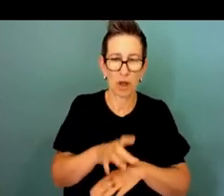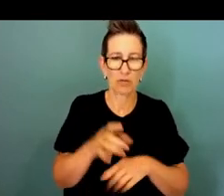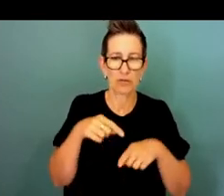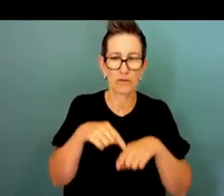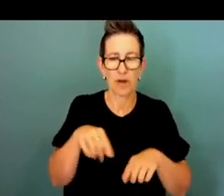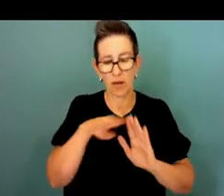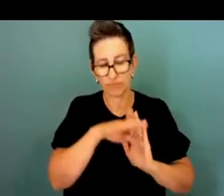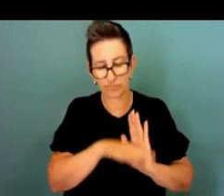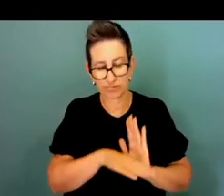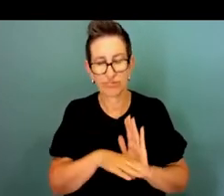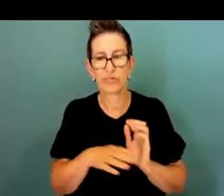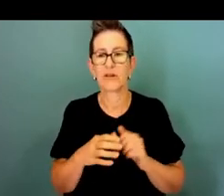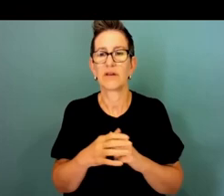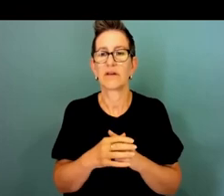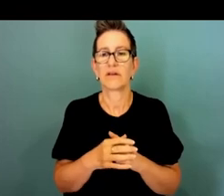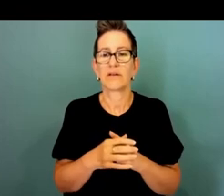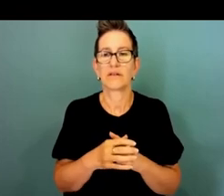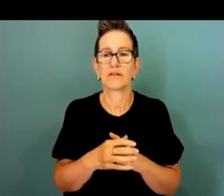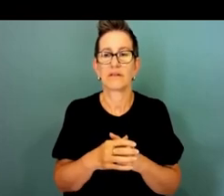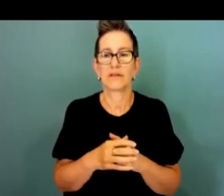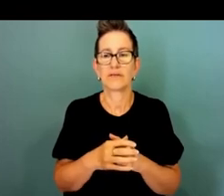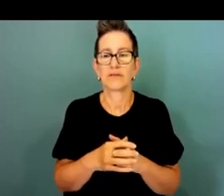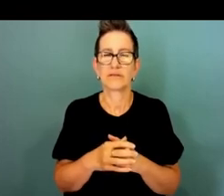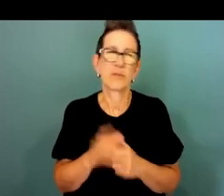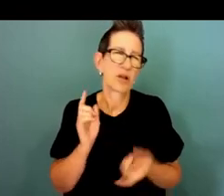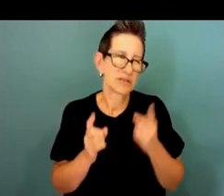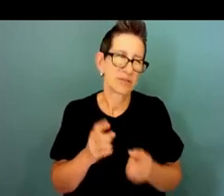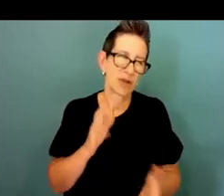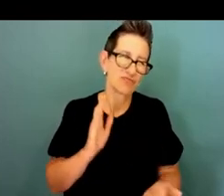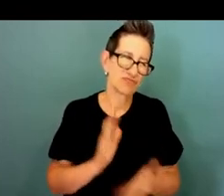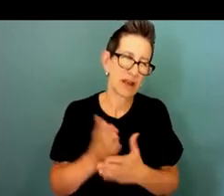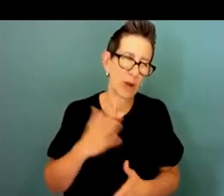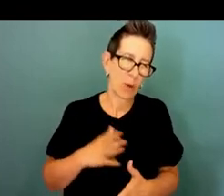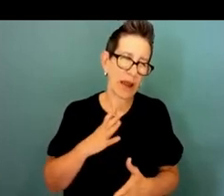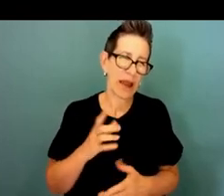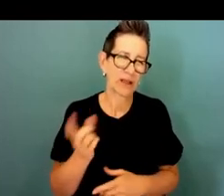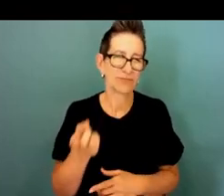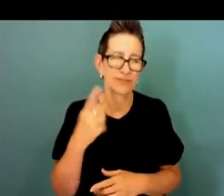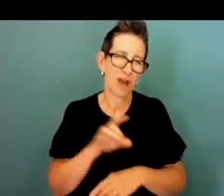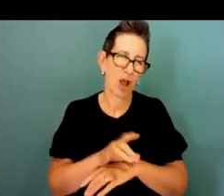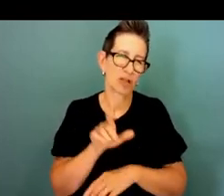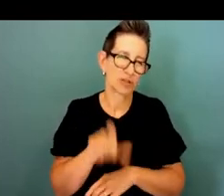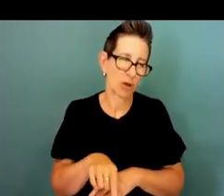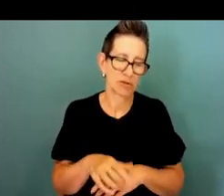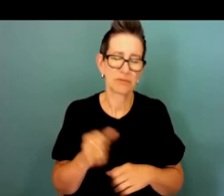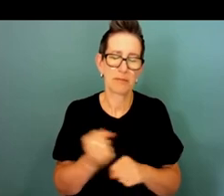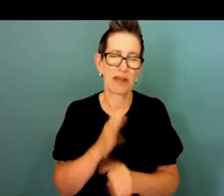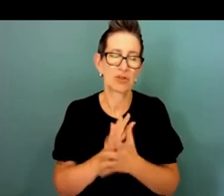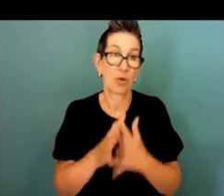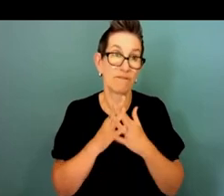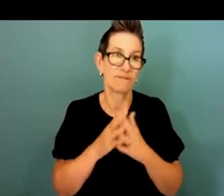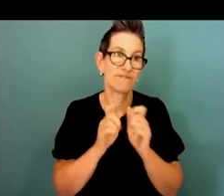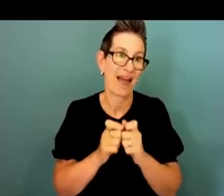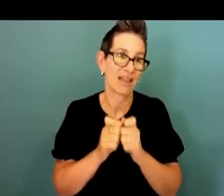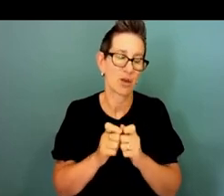us extract maximum value when we do need to legitimately use consultants the third thing though I think is really important and it's an option